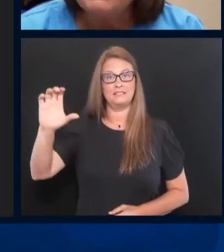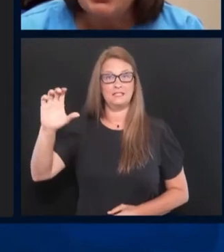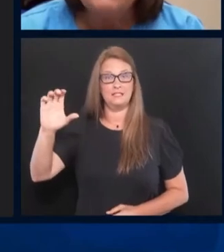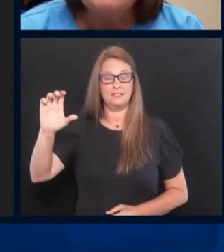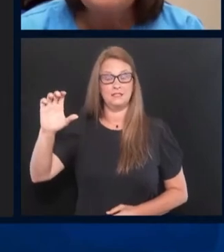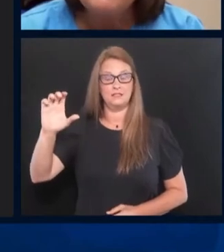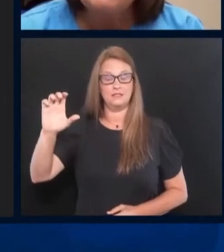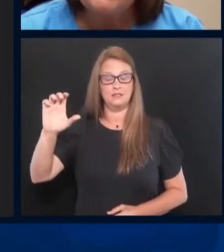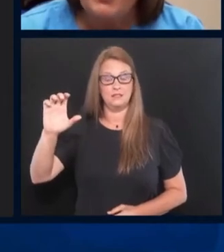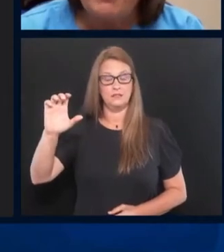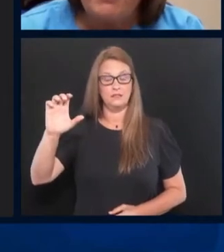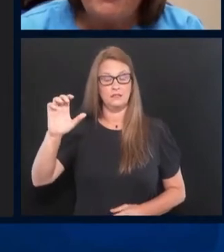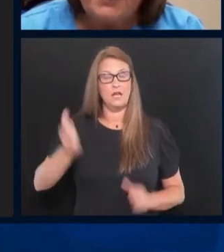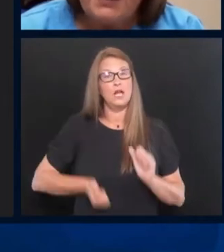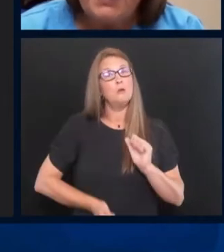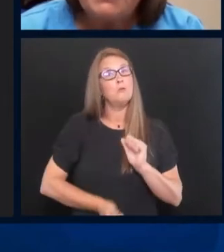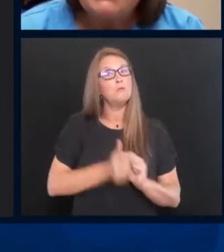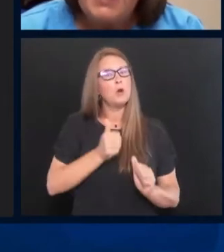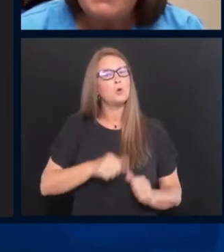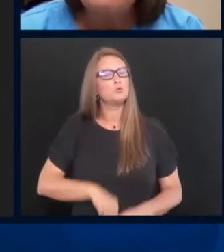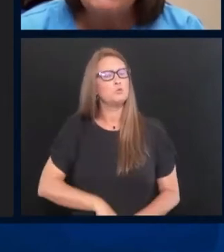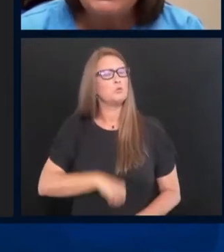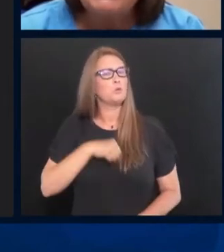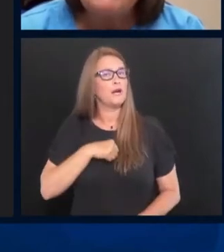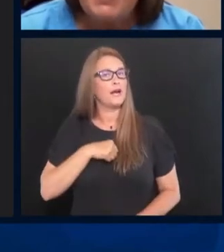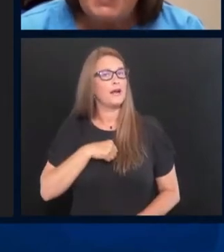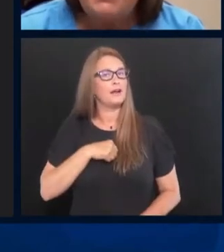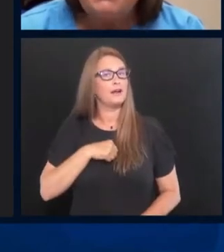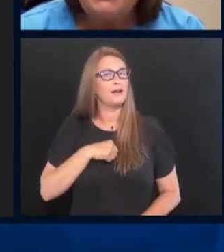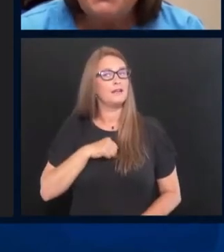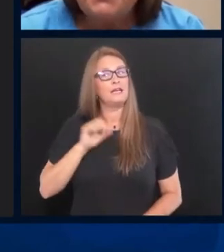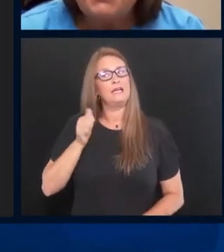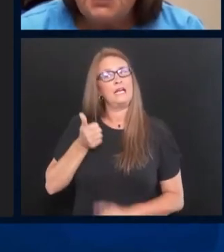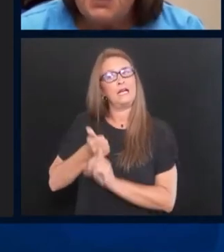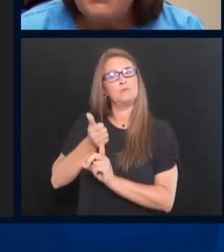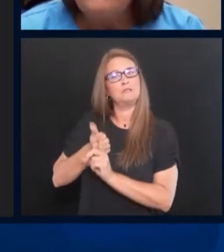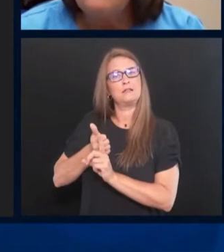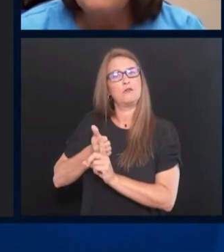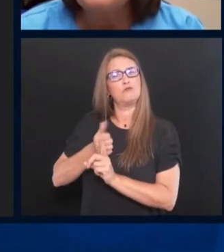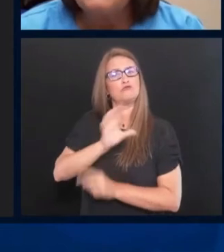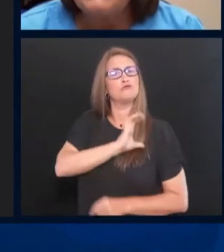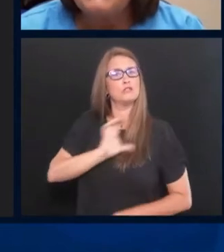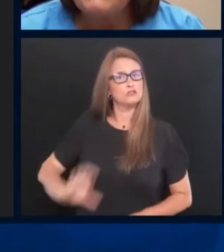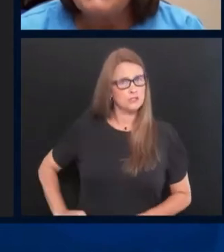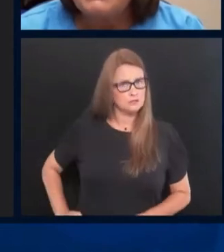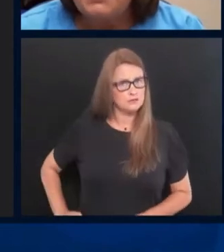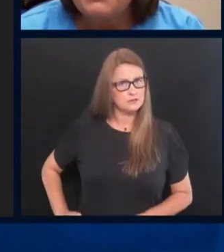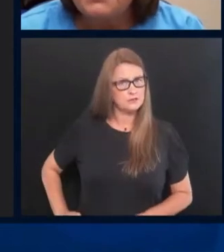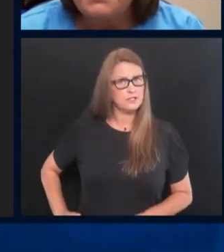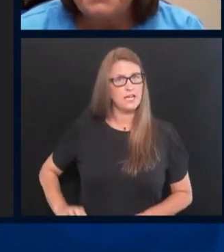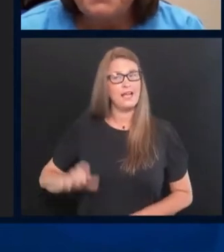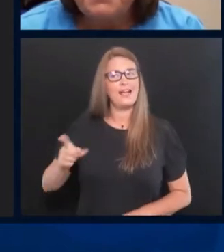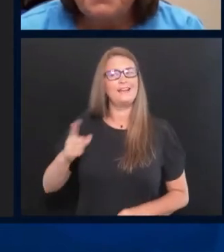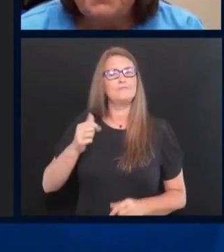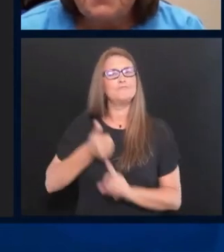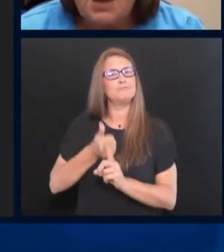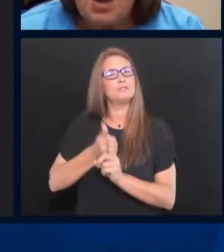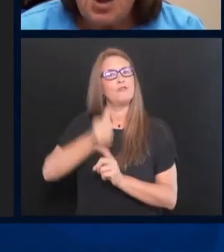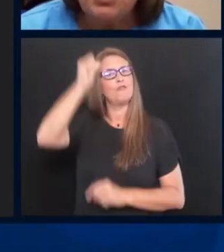the hat that Joe is most proud of is the hat of a Christian man and the father to his two sons.